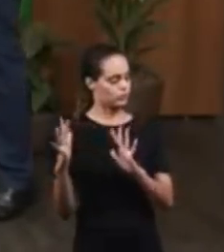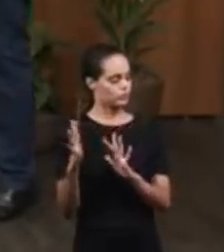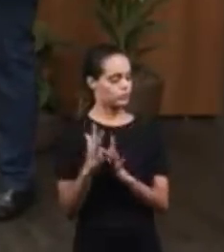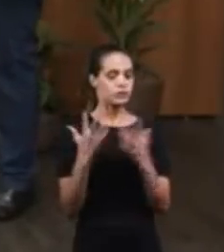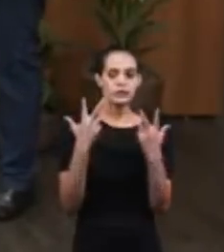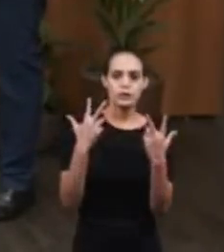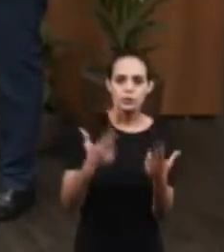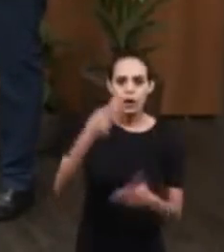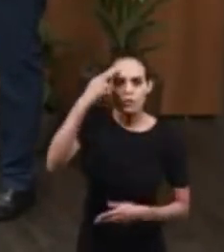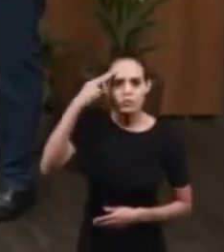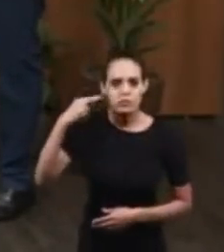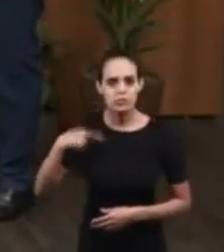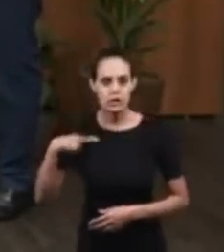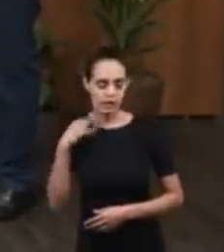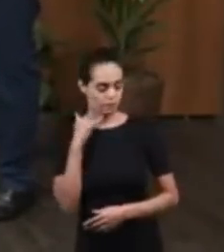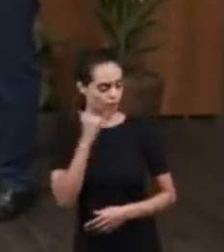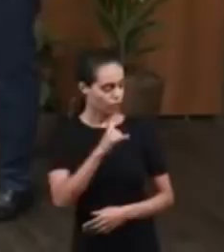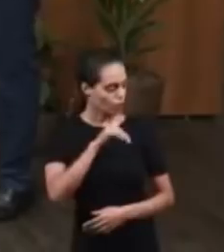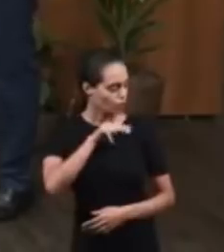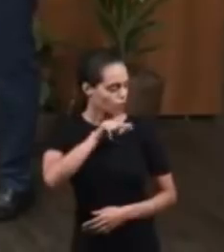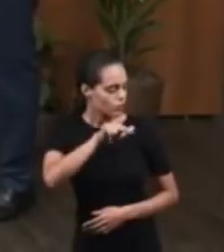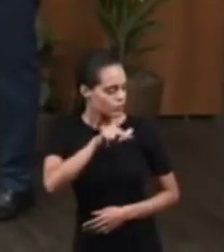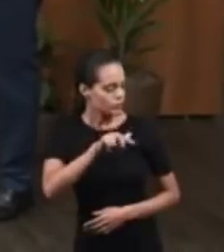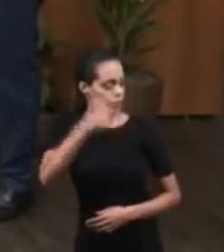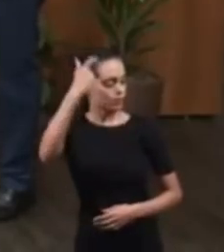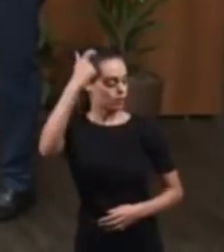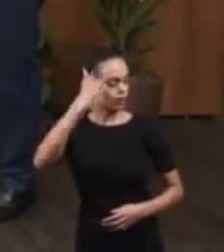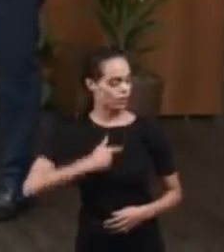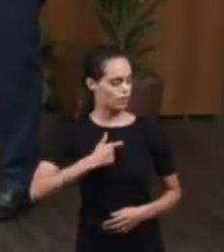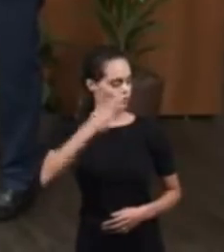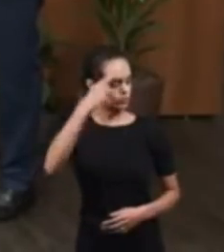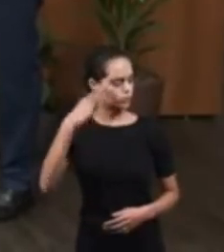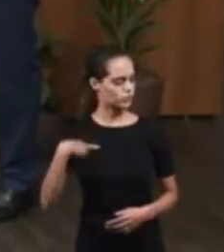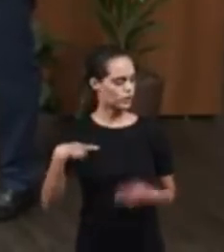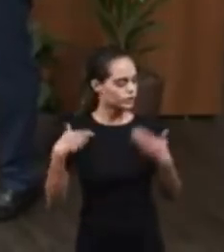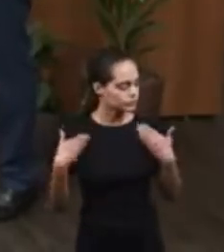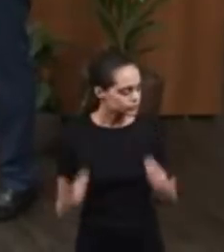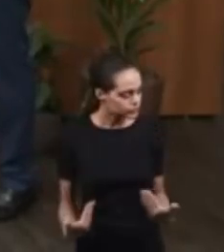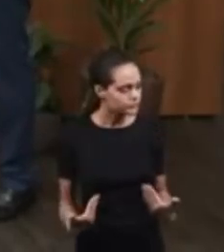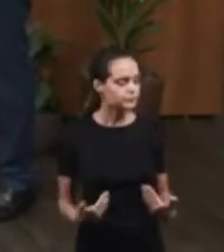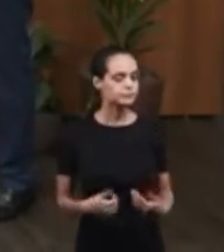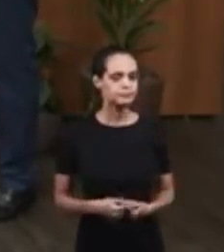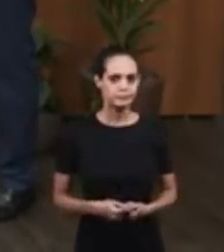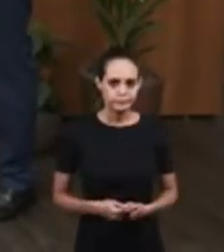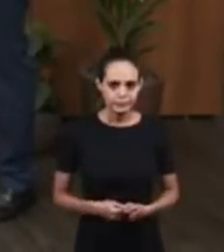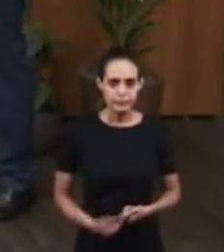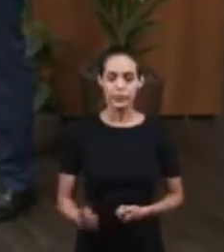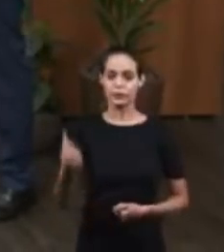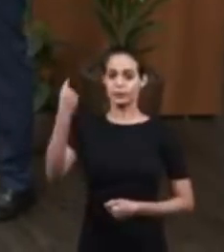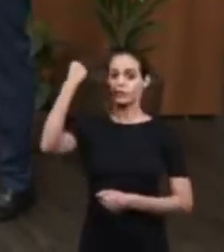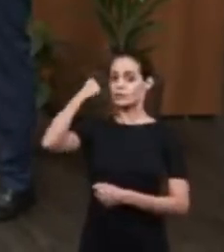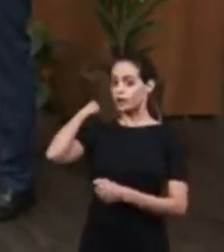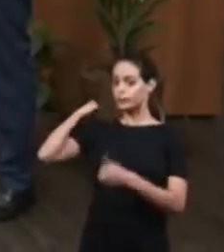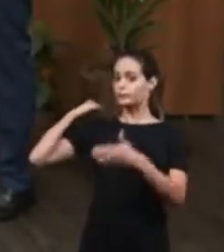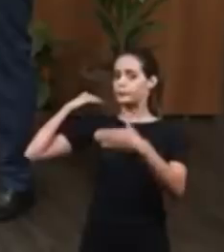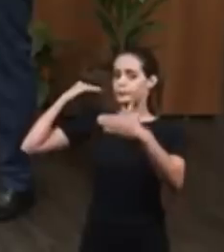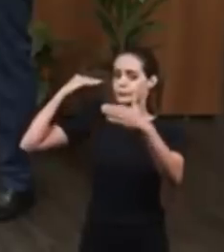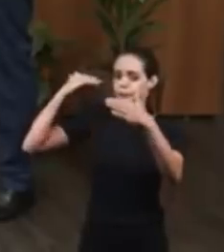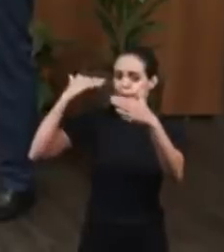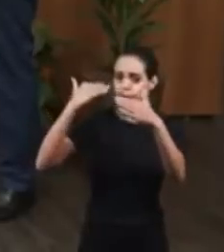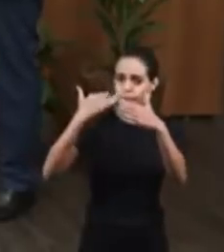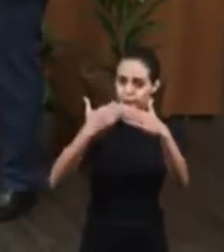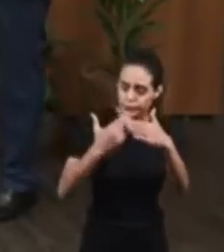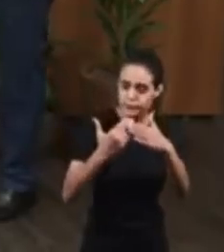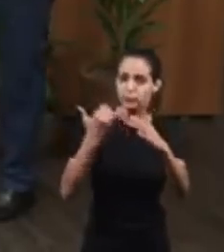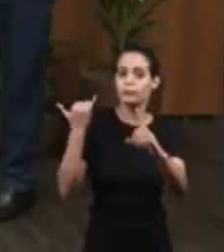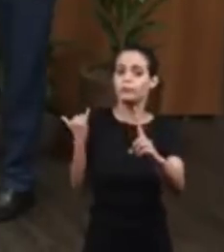am Joseph. Many centuries after the prophecy was fulfilled. And he continues to be fulfilled